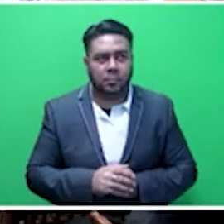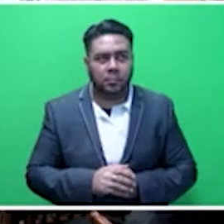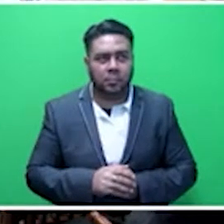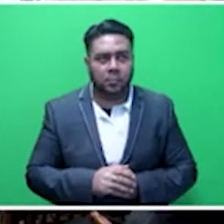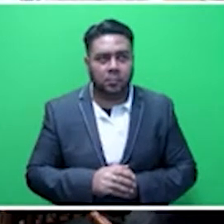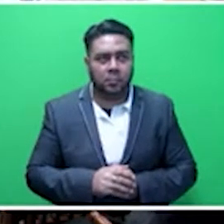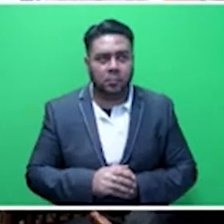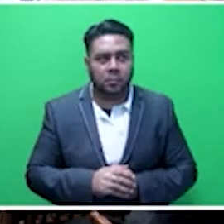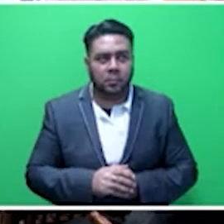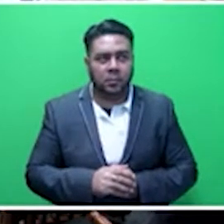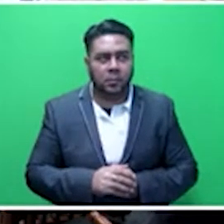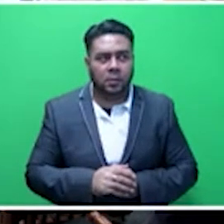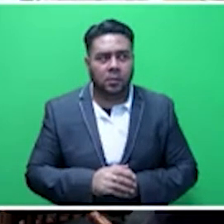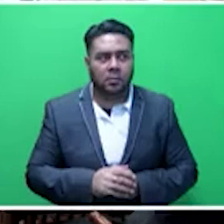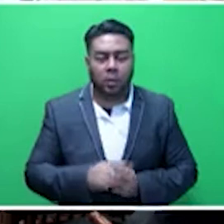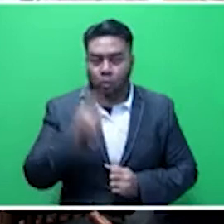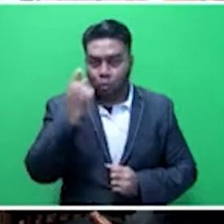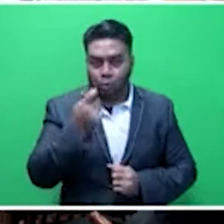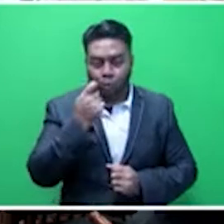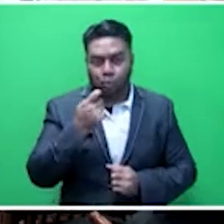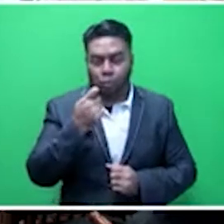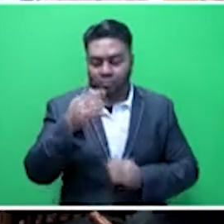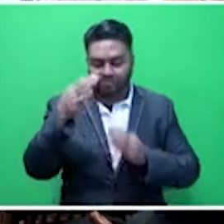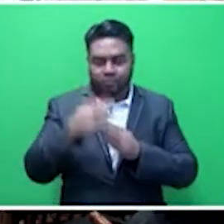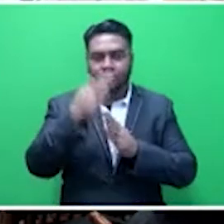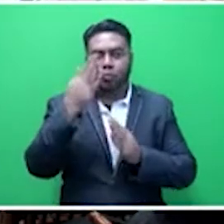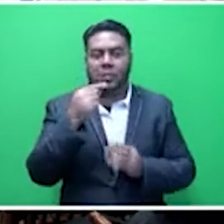Honourable Wagner and Betty, you still have the floor.